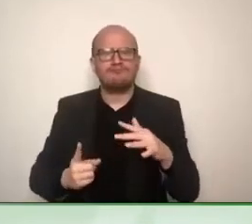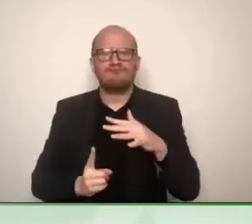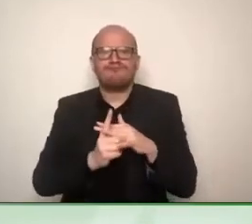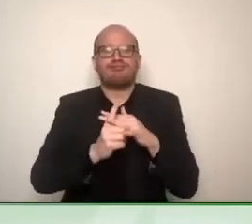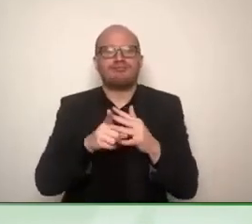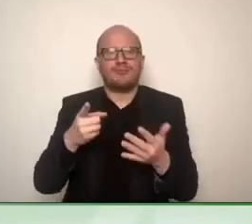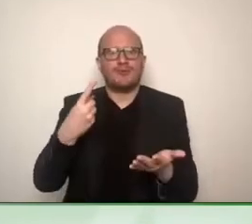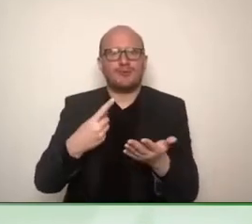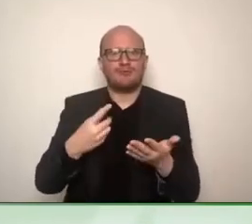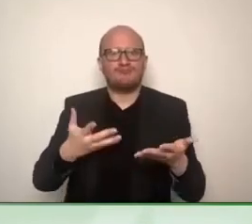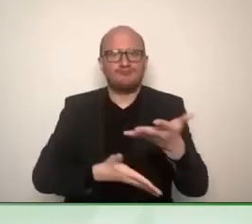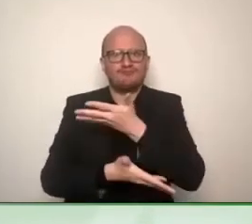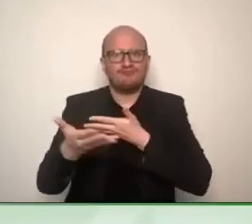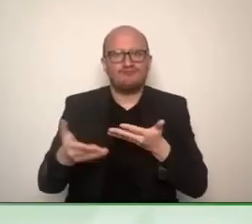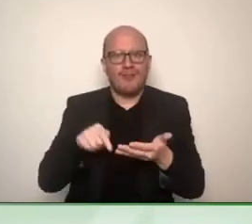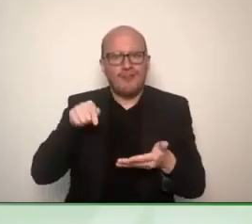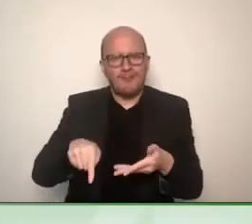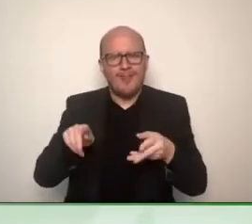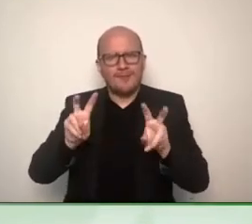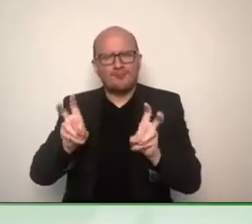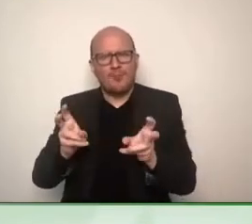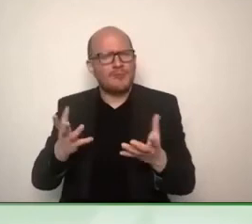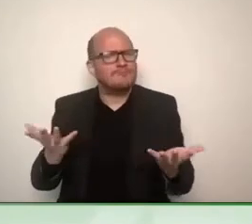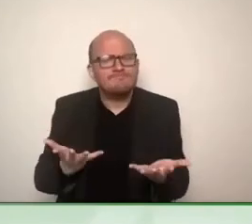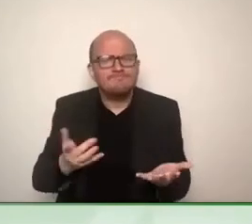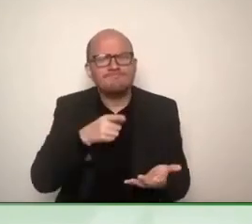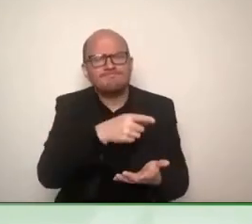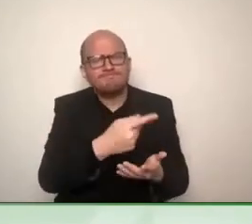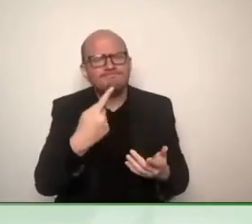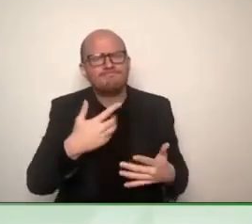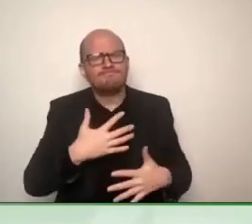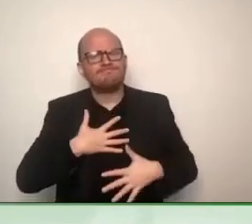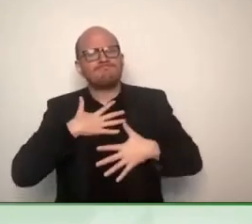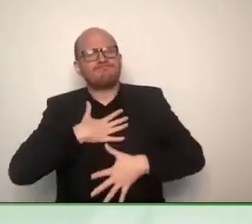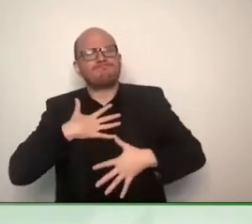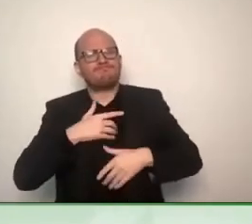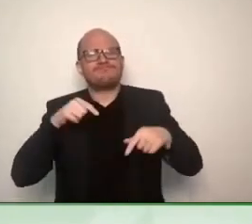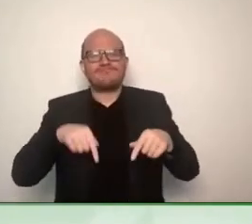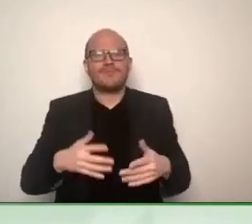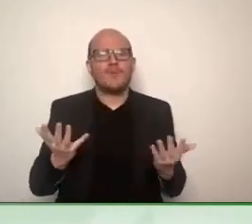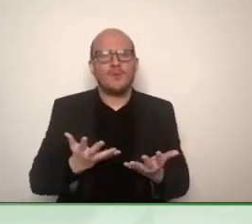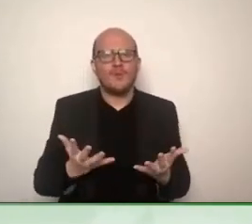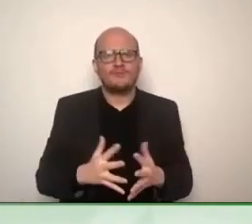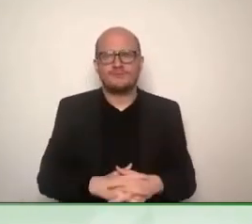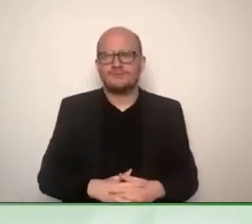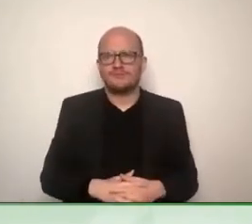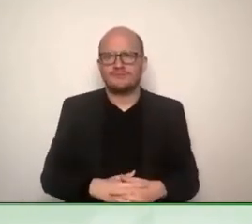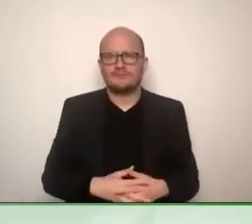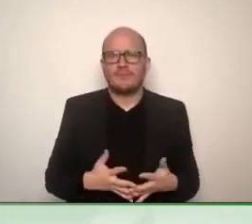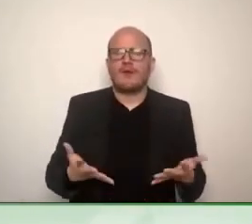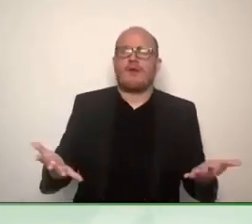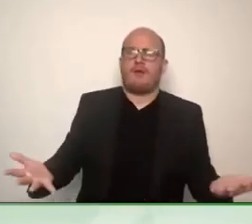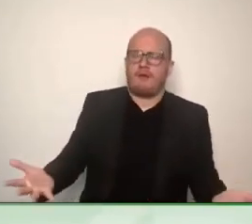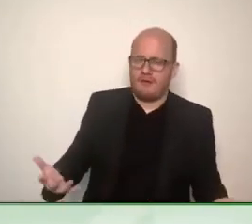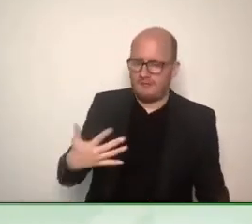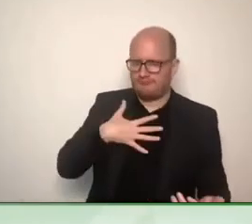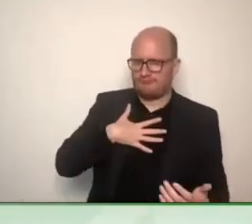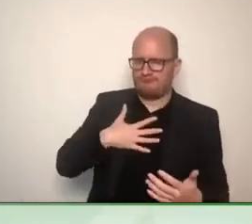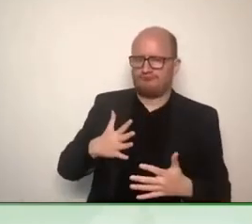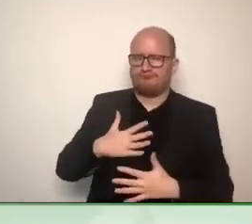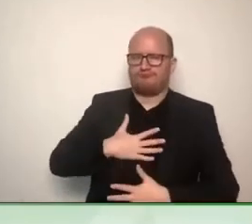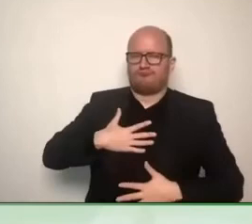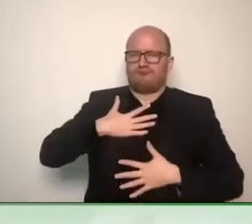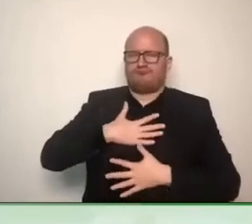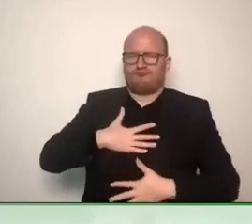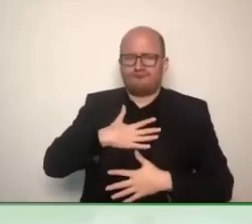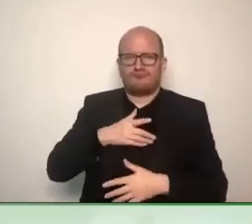Well, what I like most is, is hearing all these fantastic innovative ideas, all these initiatives that are presented